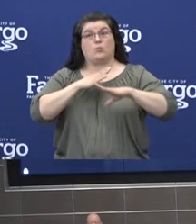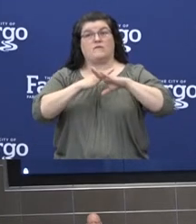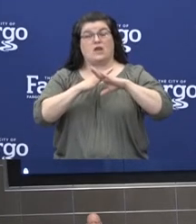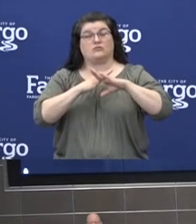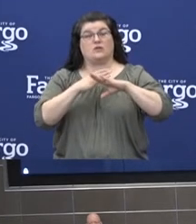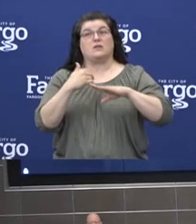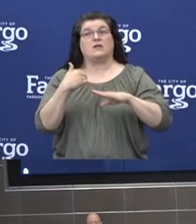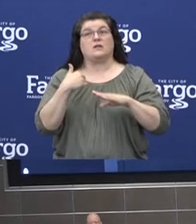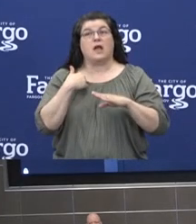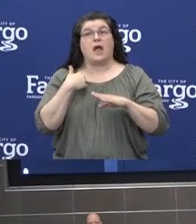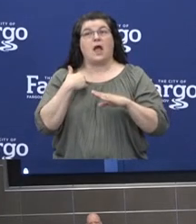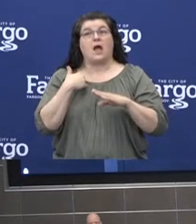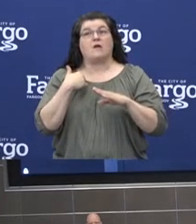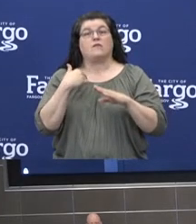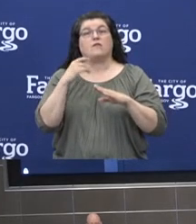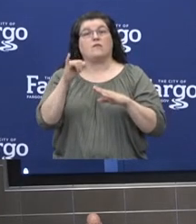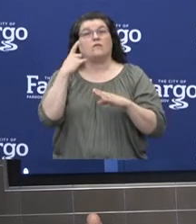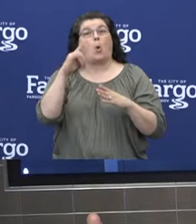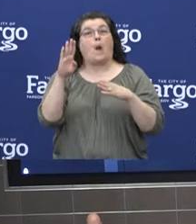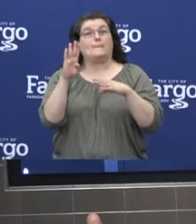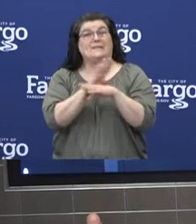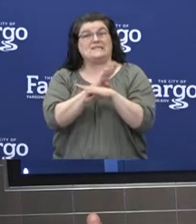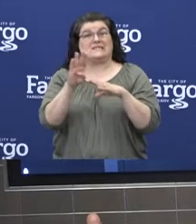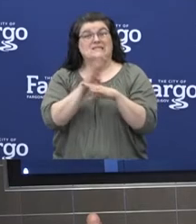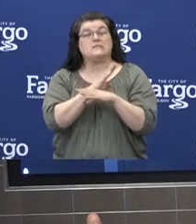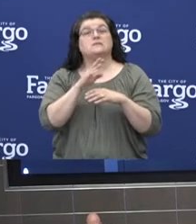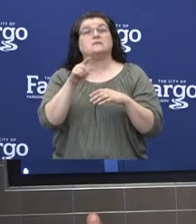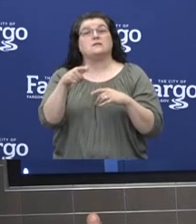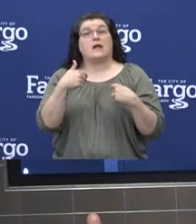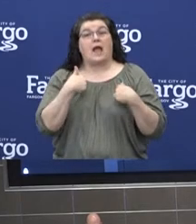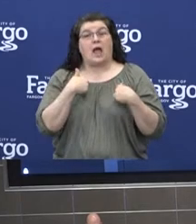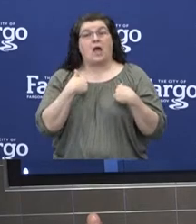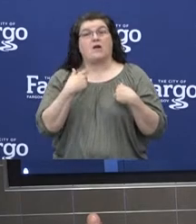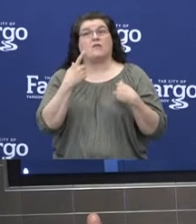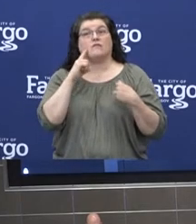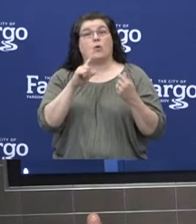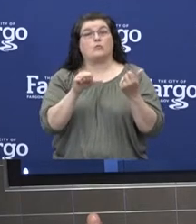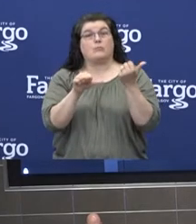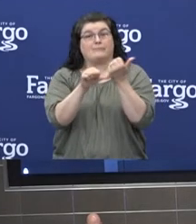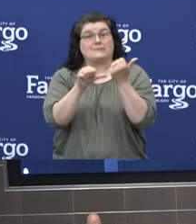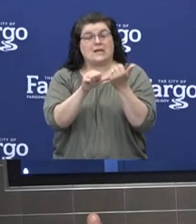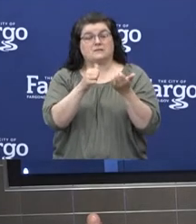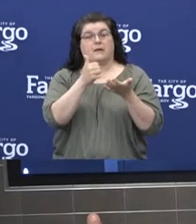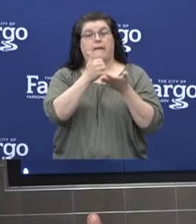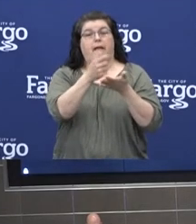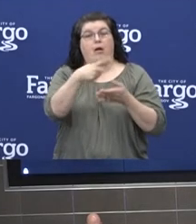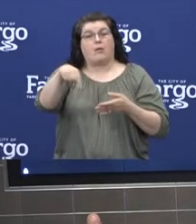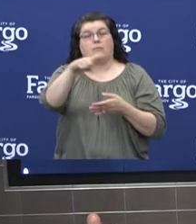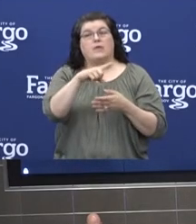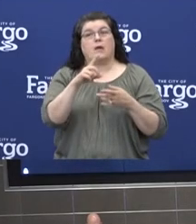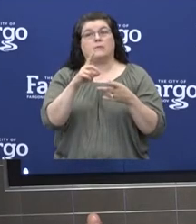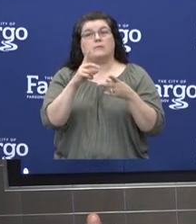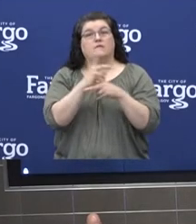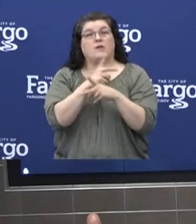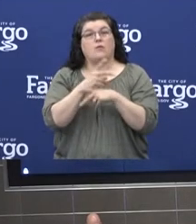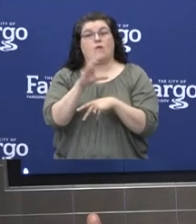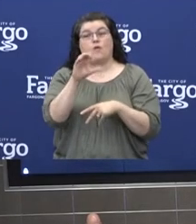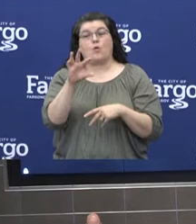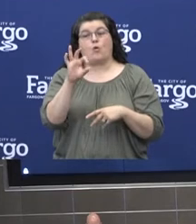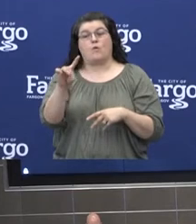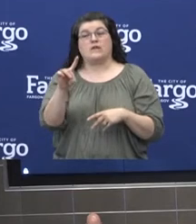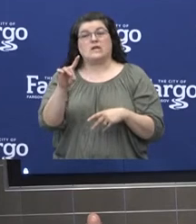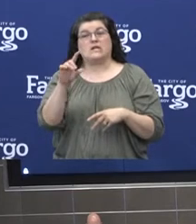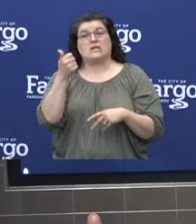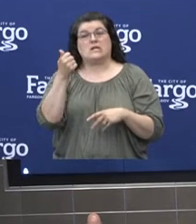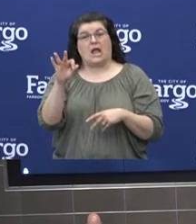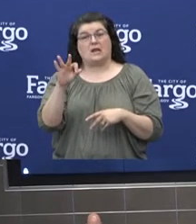toolkit for businesses. Resuming business toolkit is designed to assist employers in slowing the spread of COVID-19 and